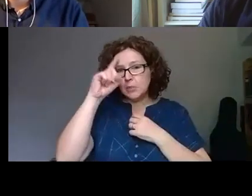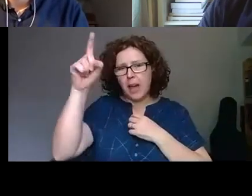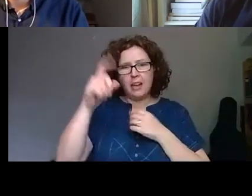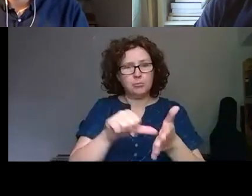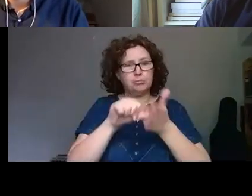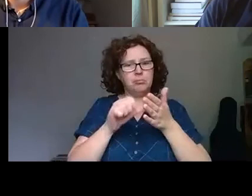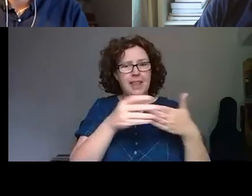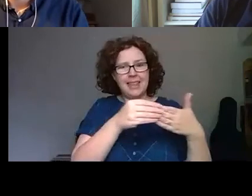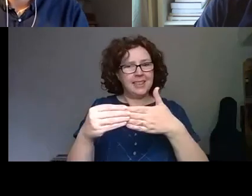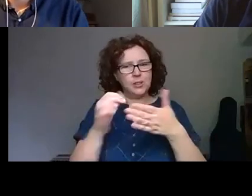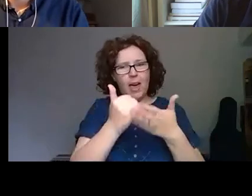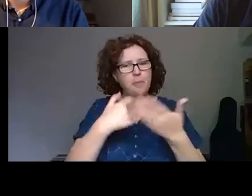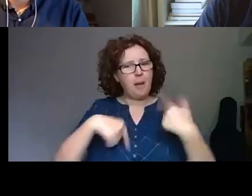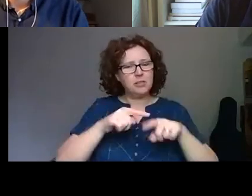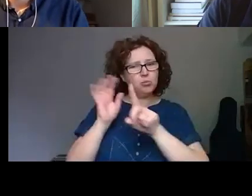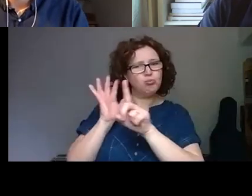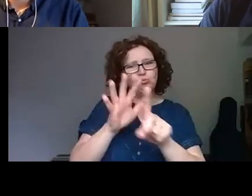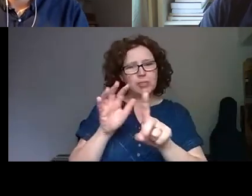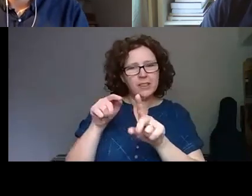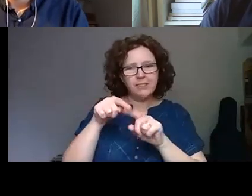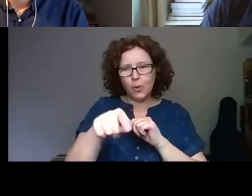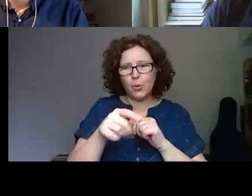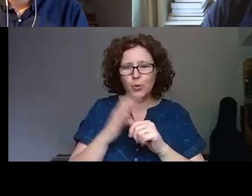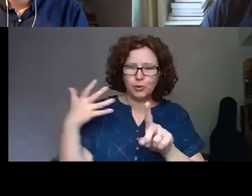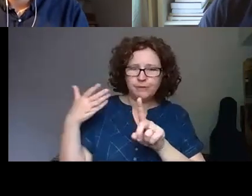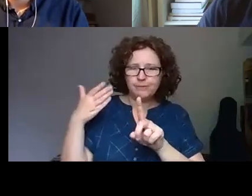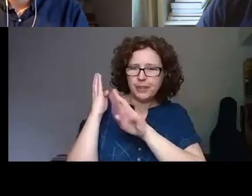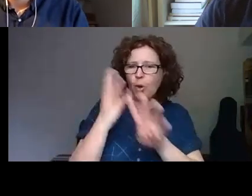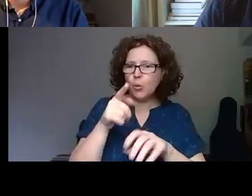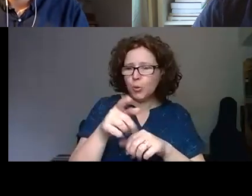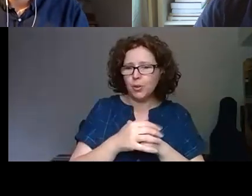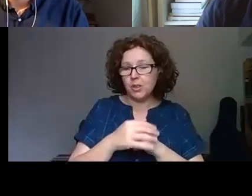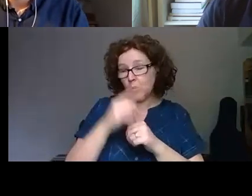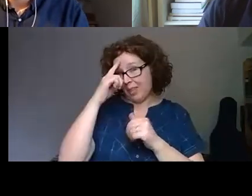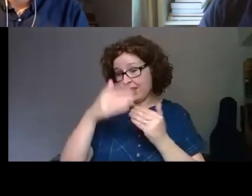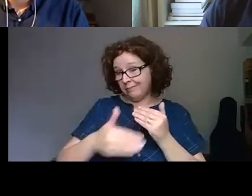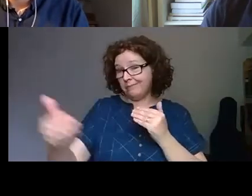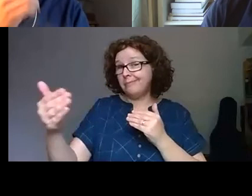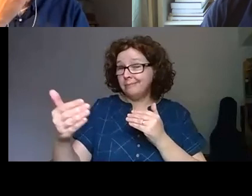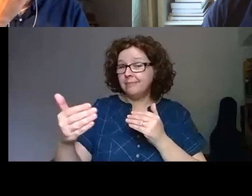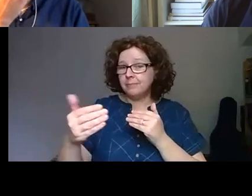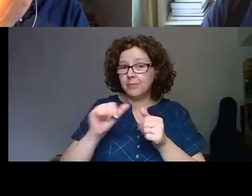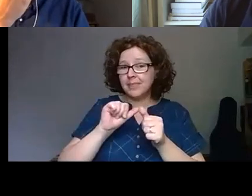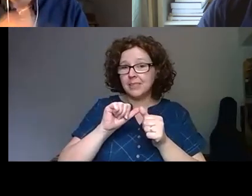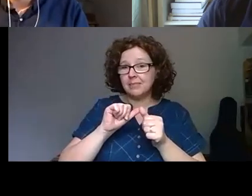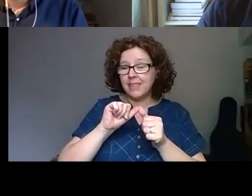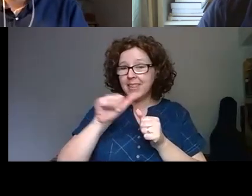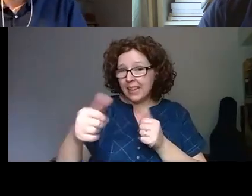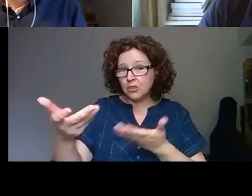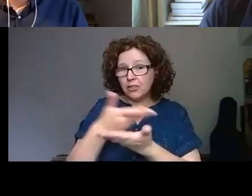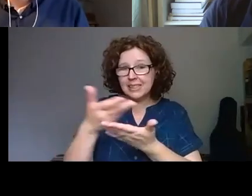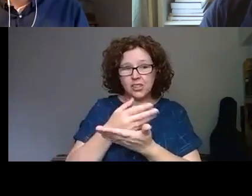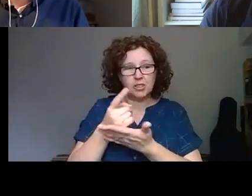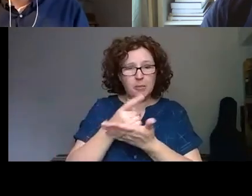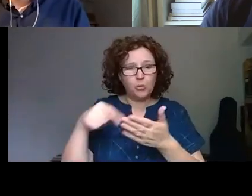with you. We think the next 5 10 years of this discussion around museum computing is going to be around that emotionality